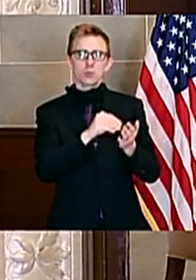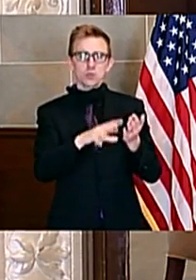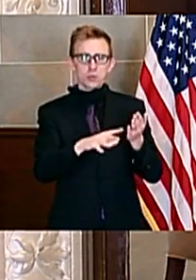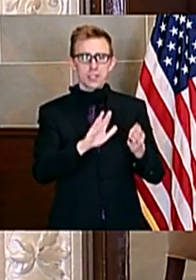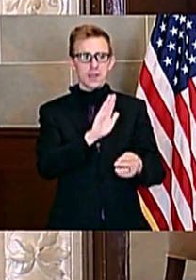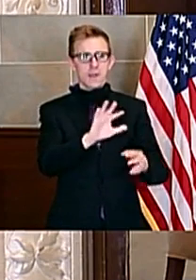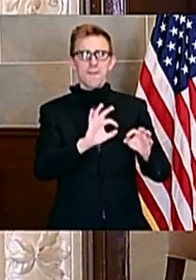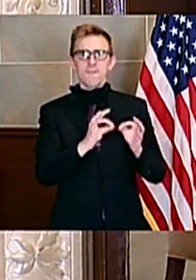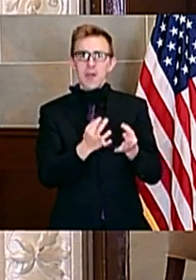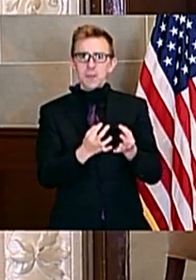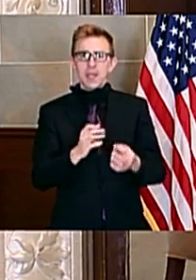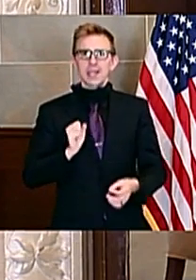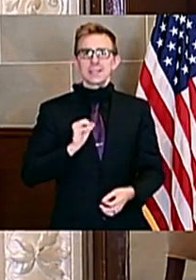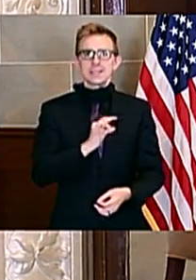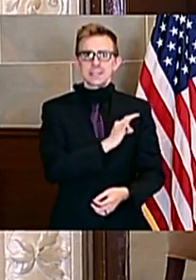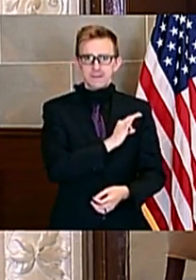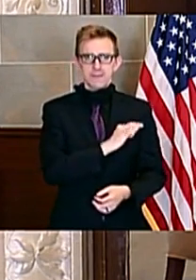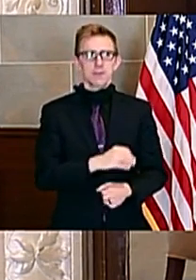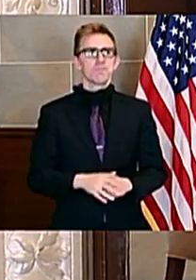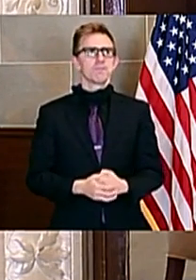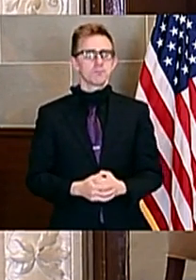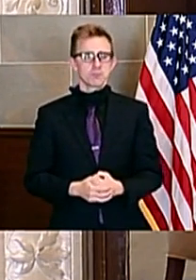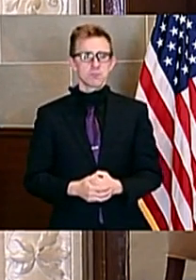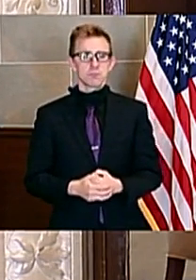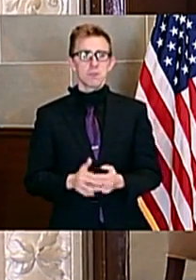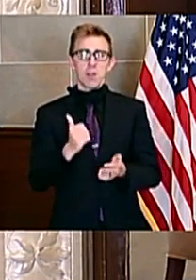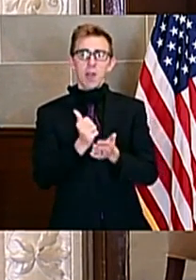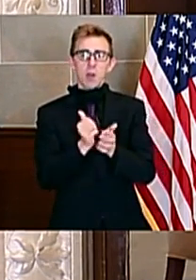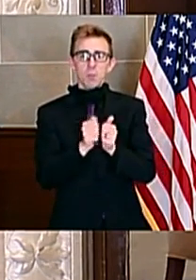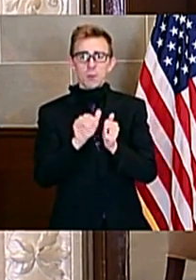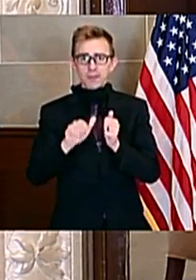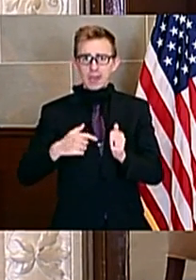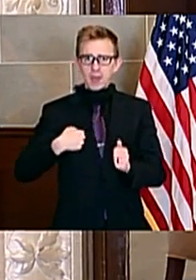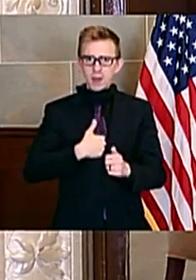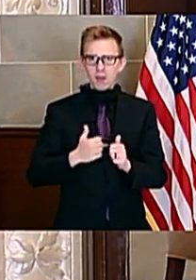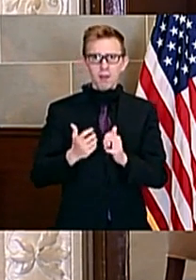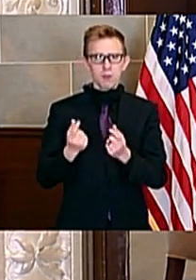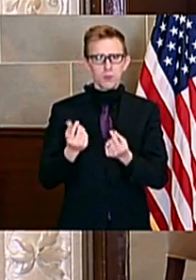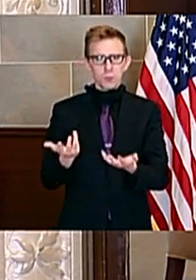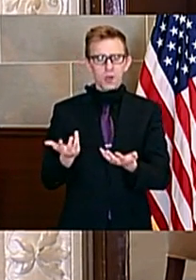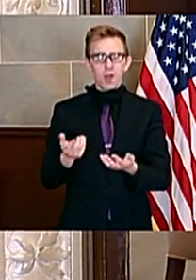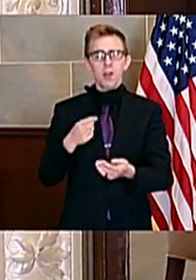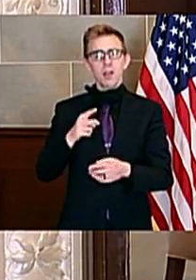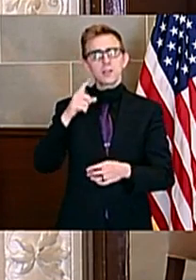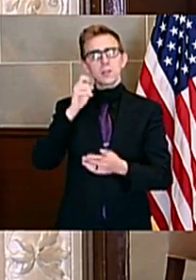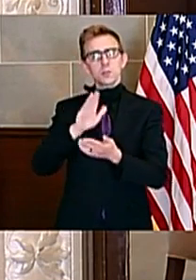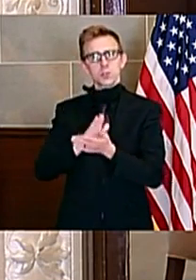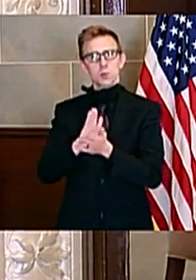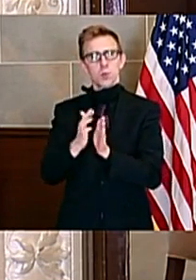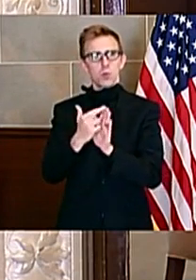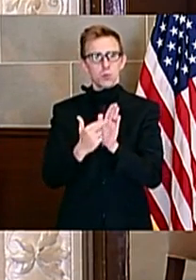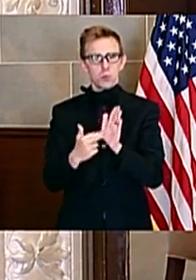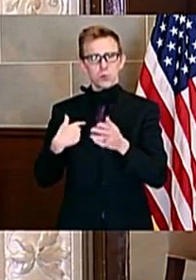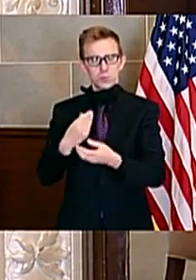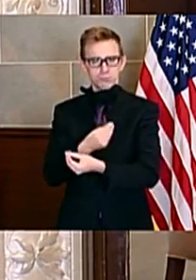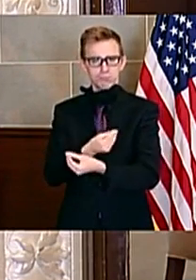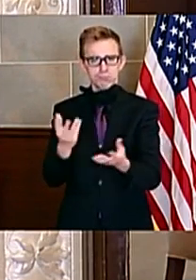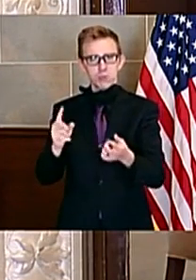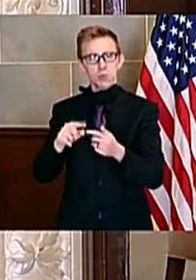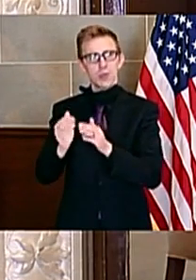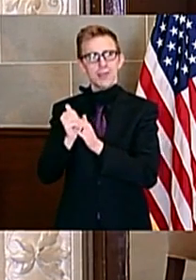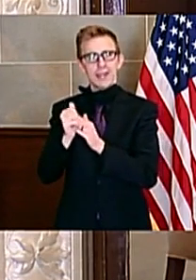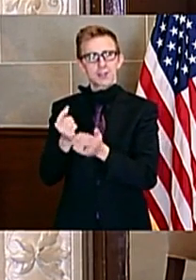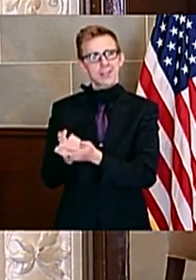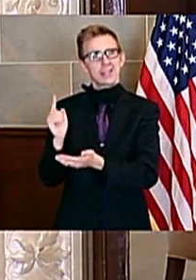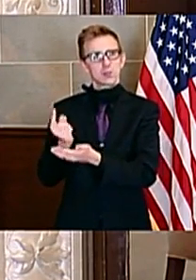families, and staff members. To help with that, our department issued guidance on summer school to our leaders